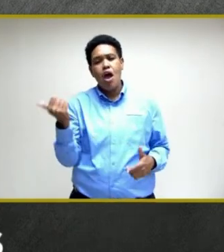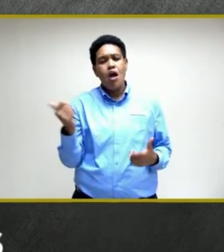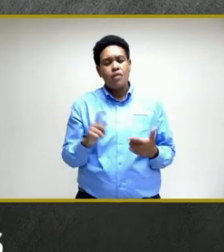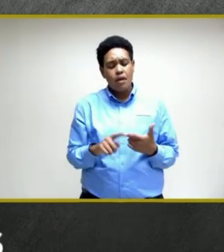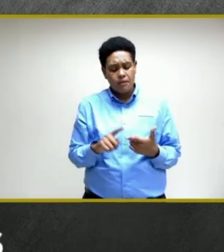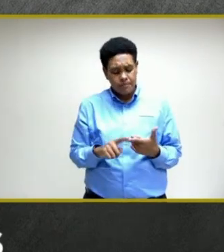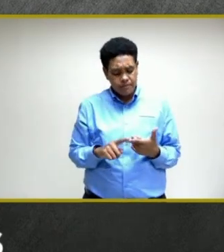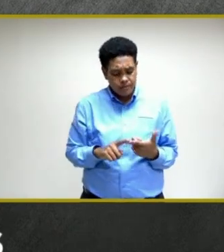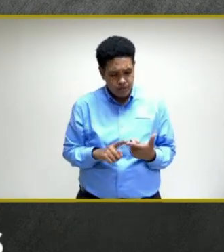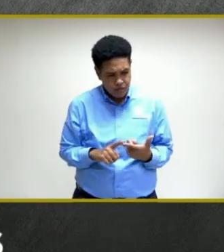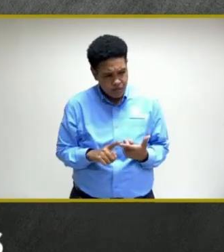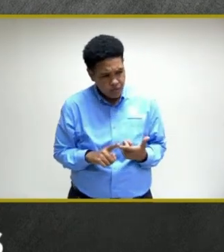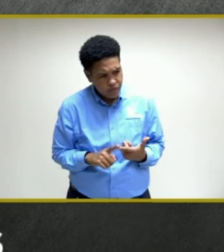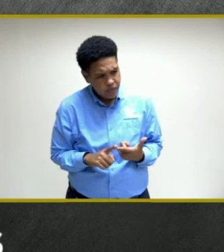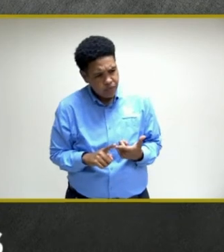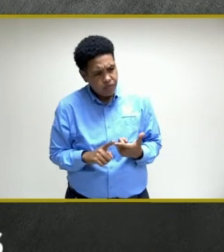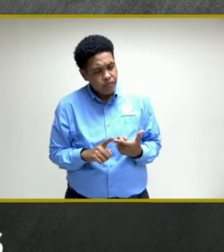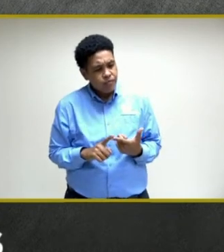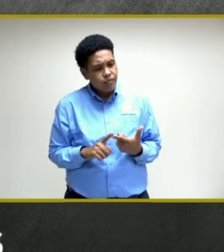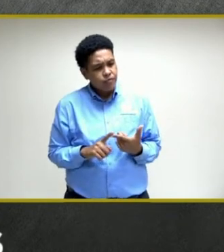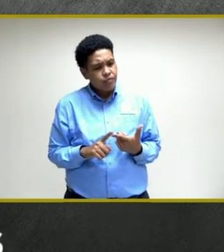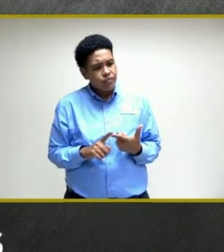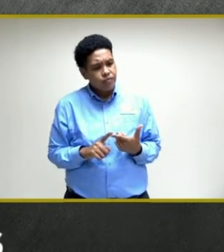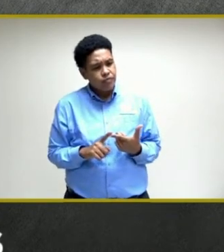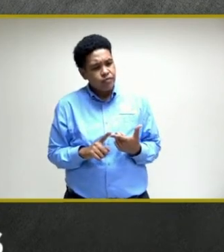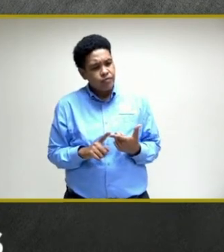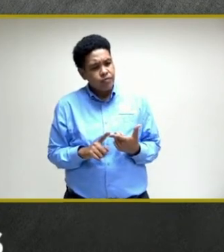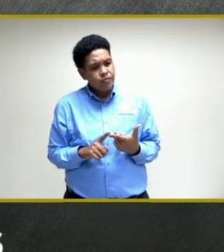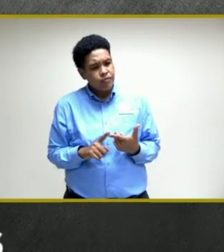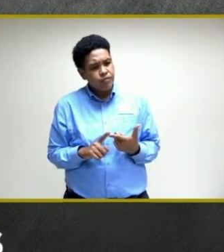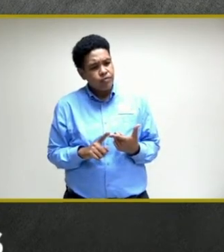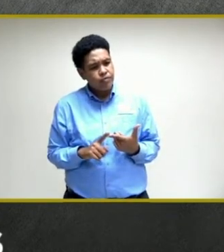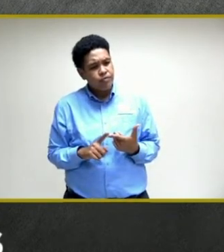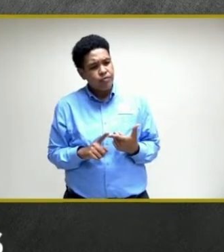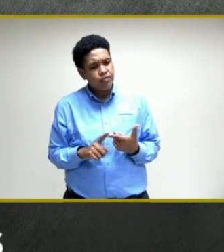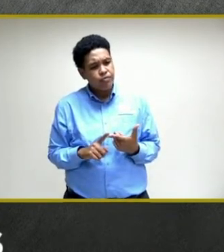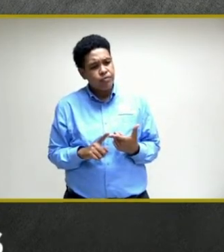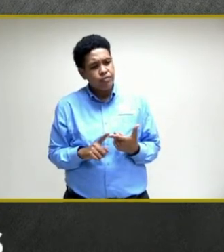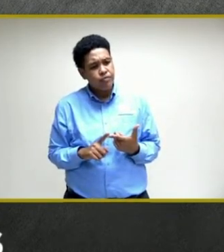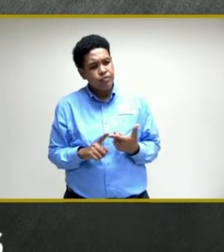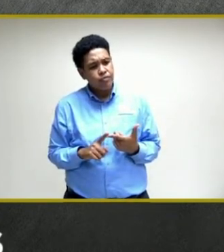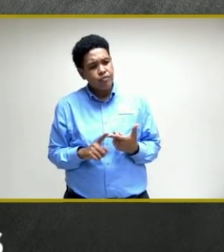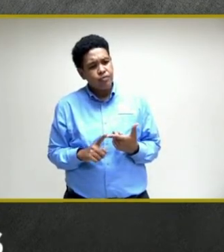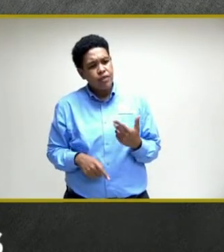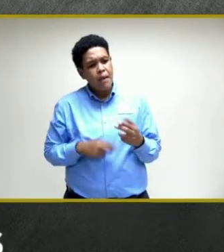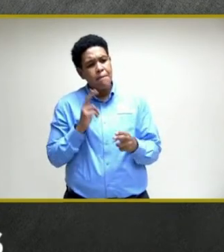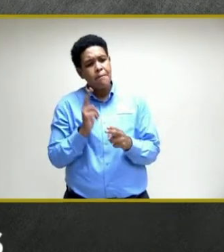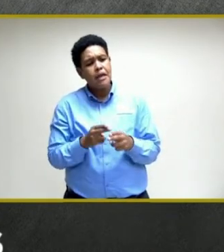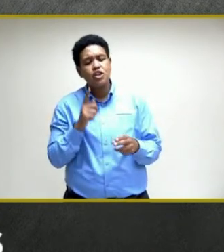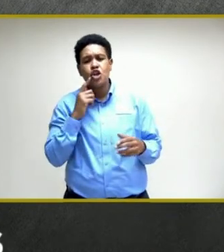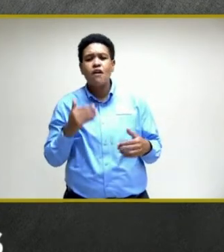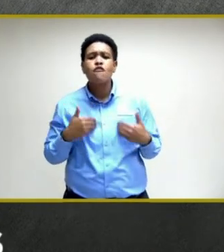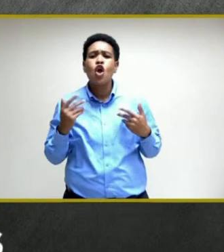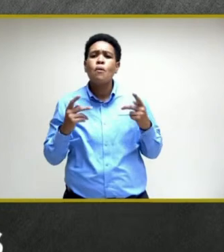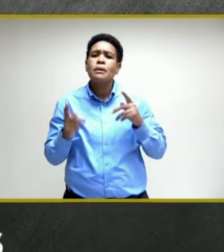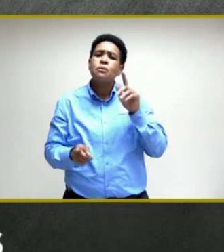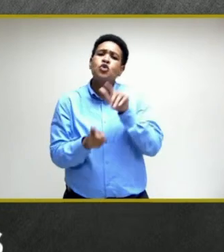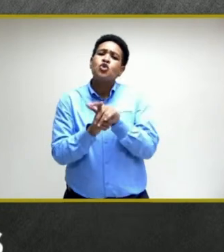there has been mention of younger people coming into the hospital,